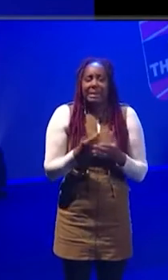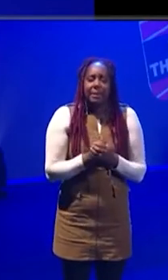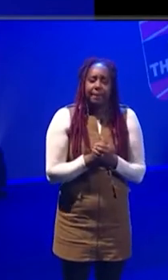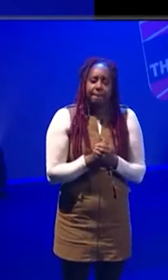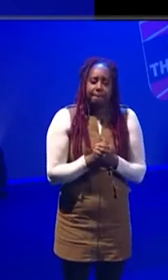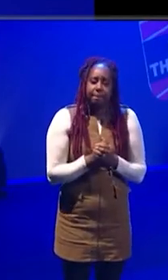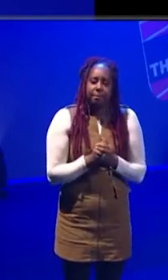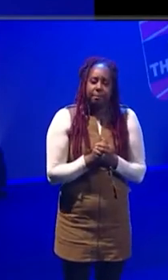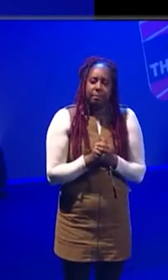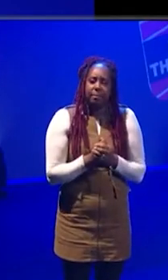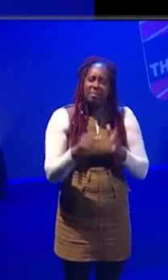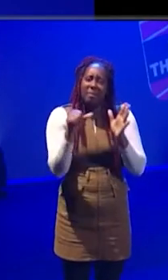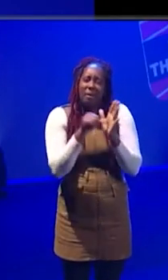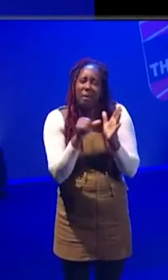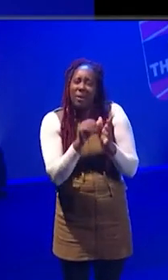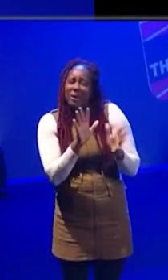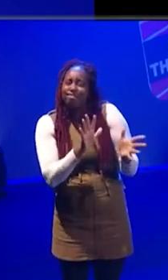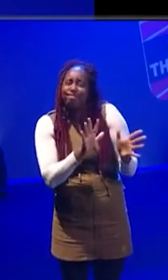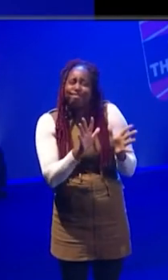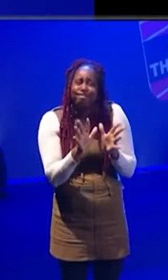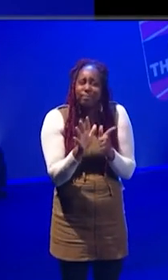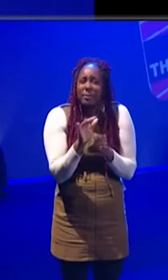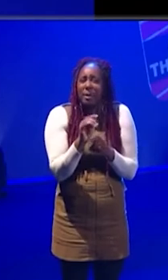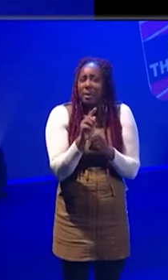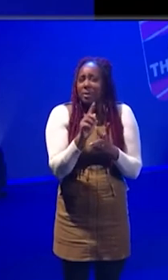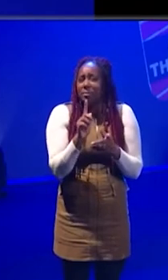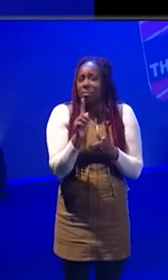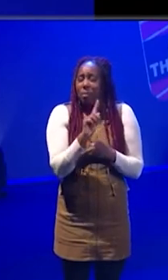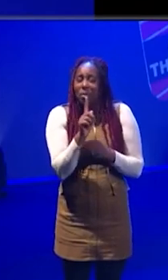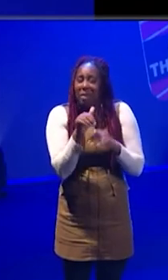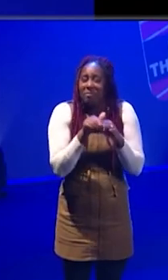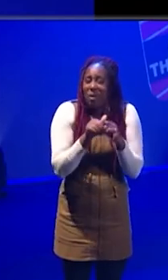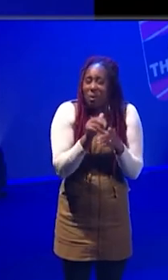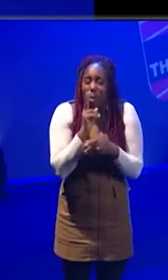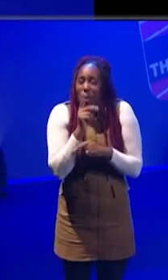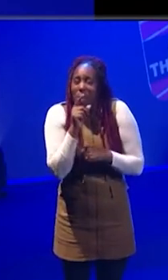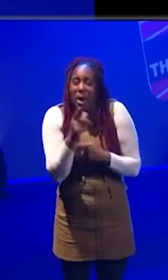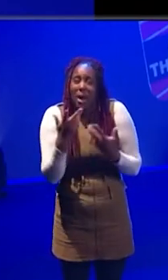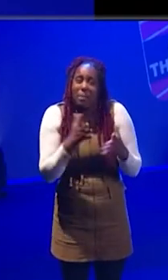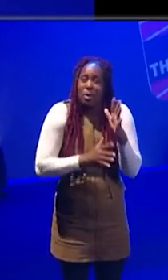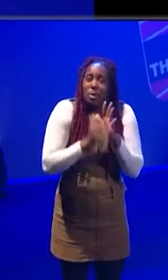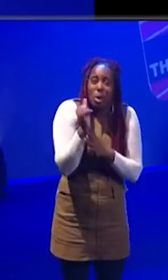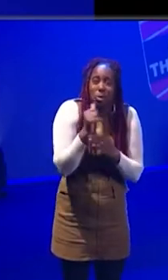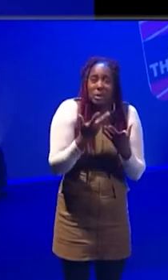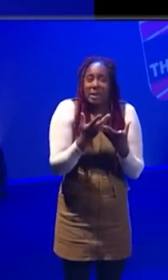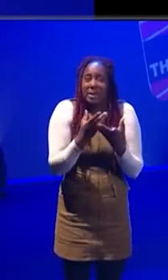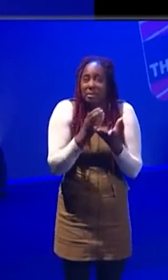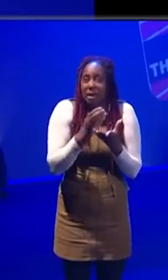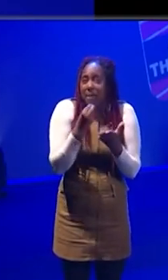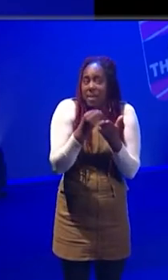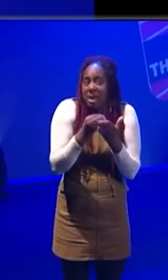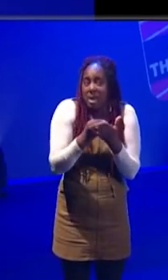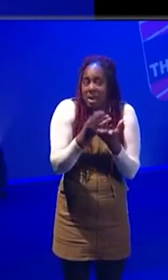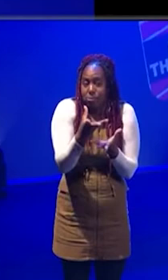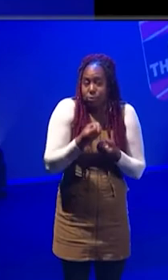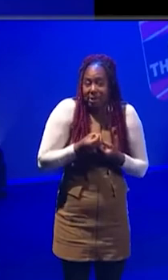And so it's kind of hard to say sort of how what the post pandemic world would really look like, because the Cultural Recovery Fund money hasn't run out yet.